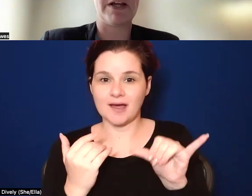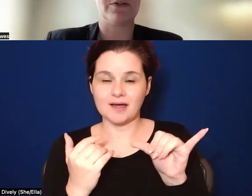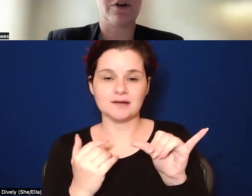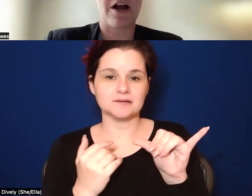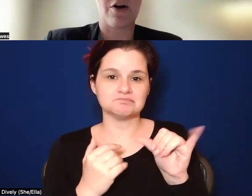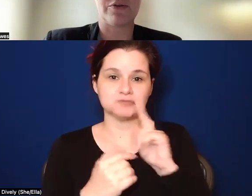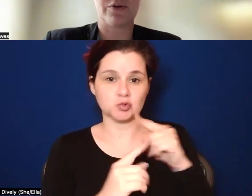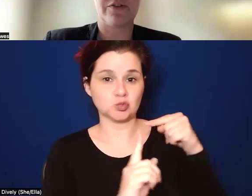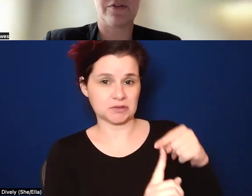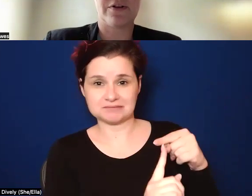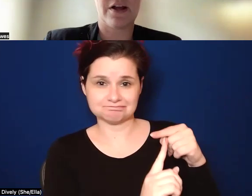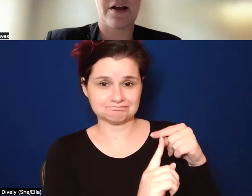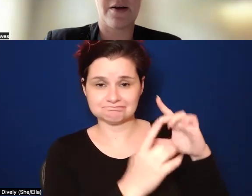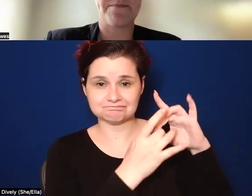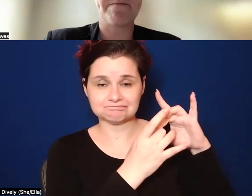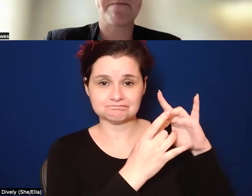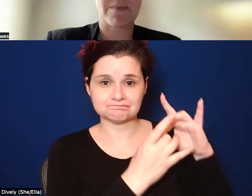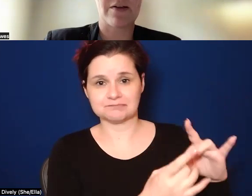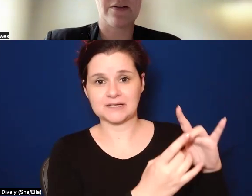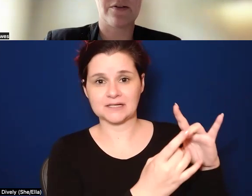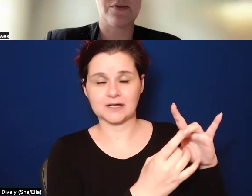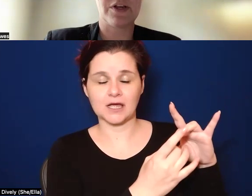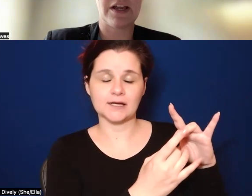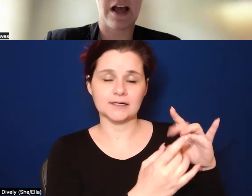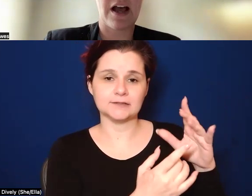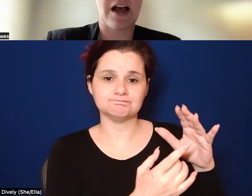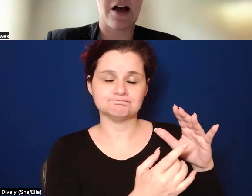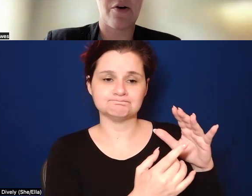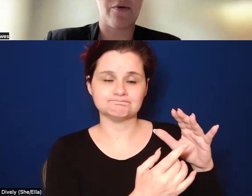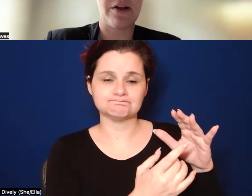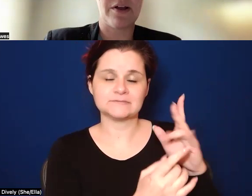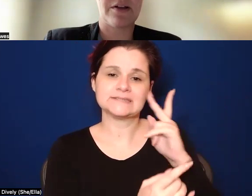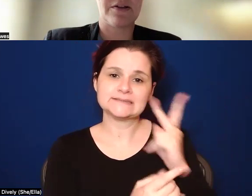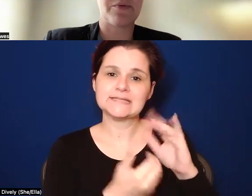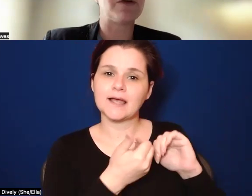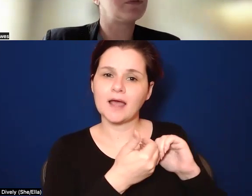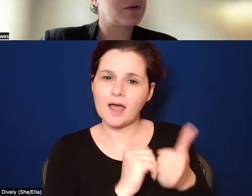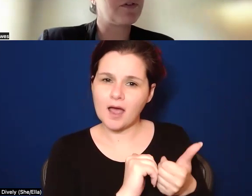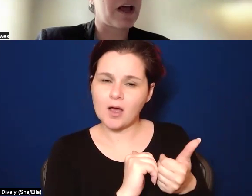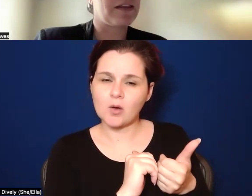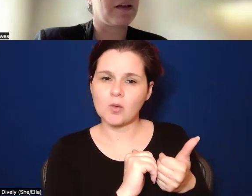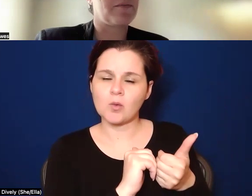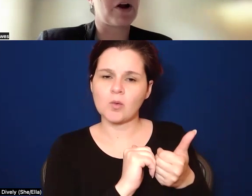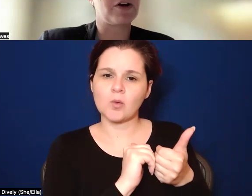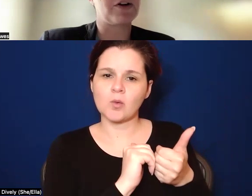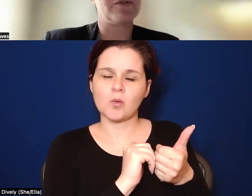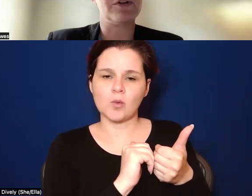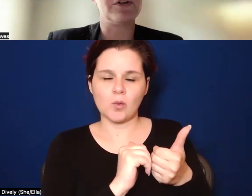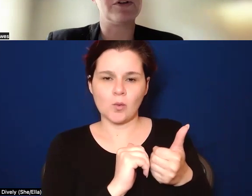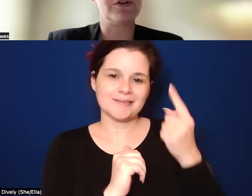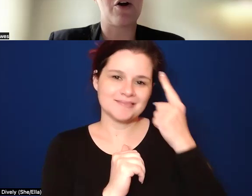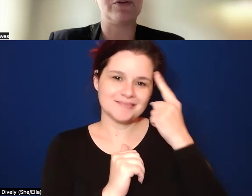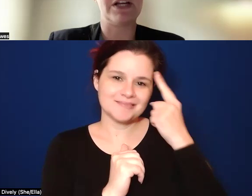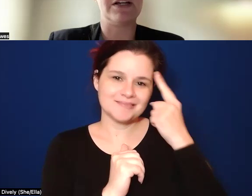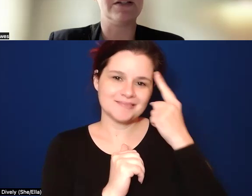based around sort of, um, looking at how, like, sort of, I think, part of looking